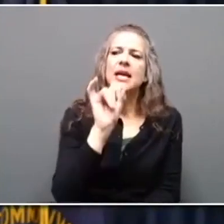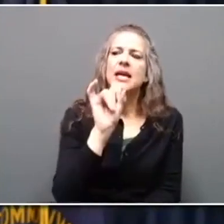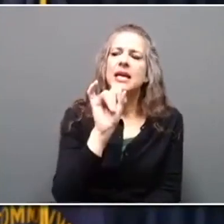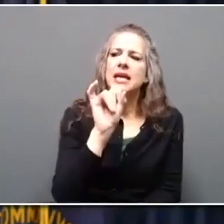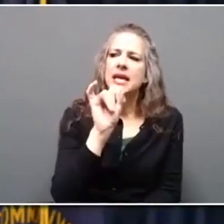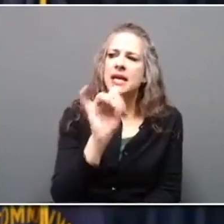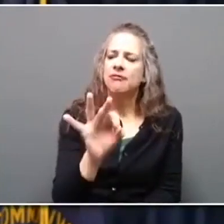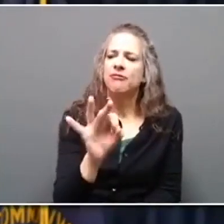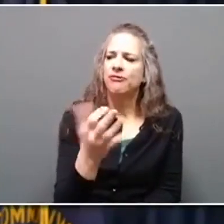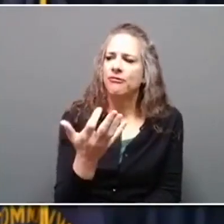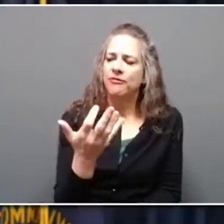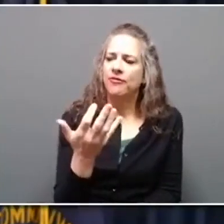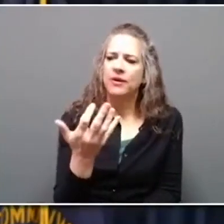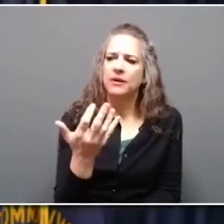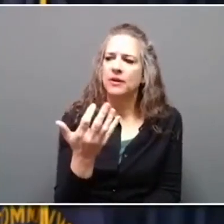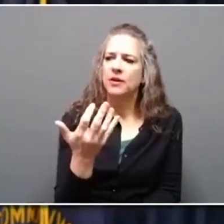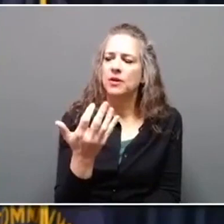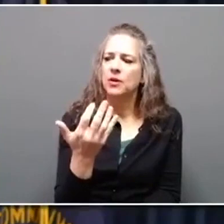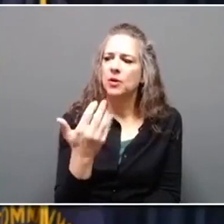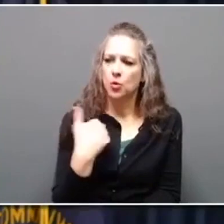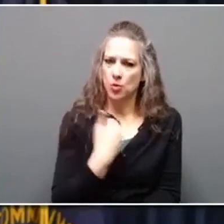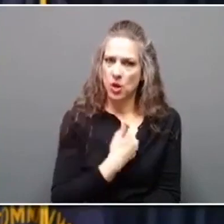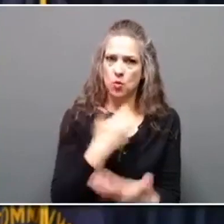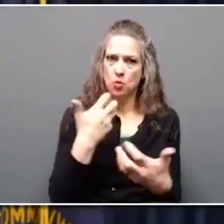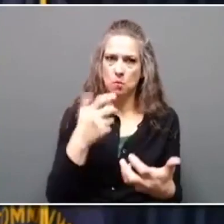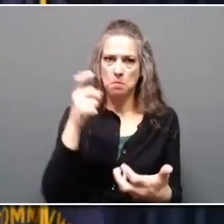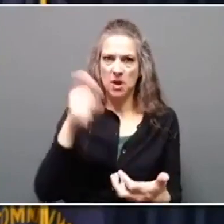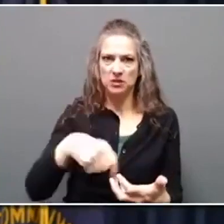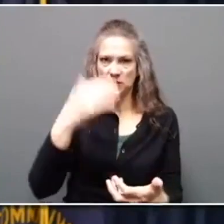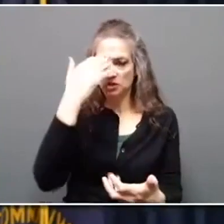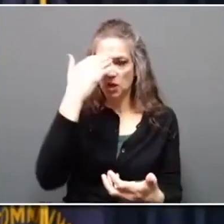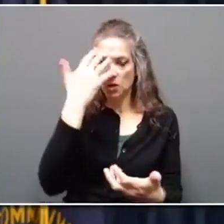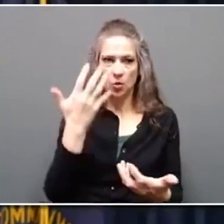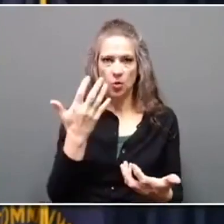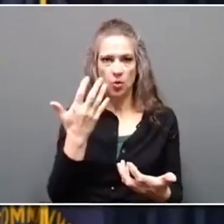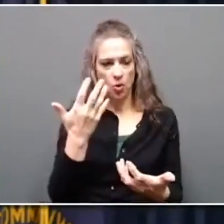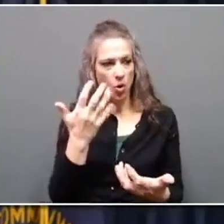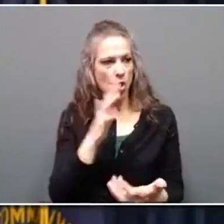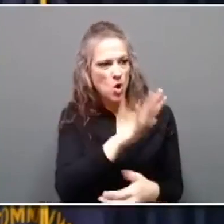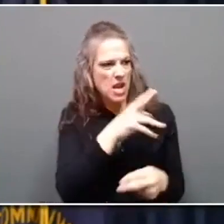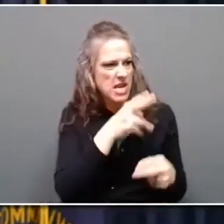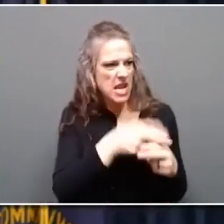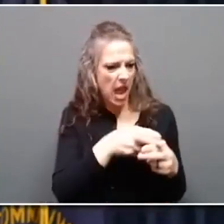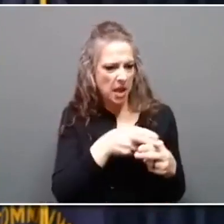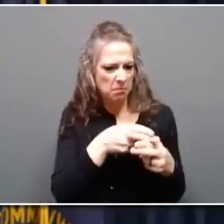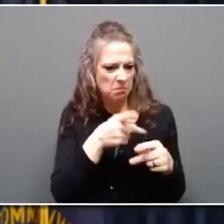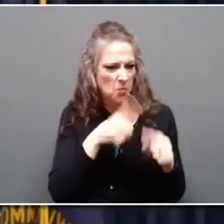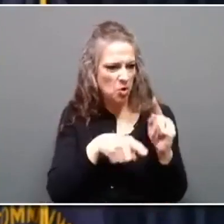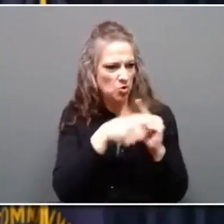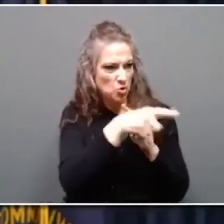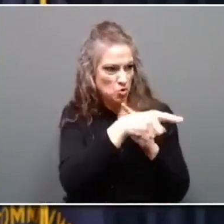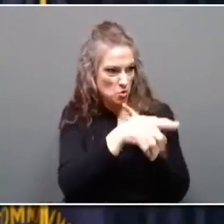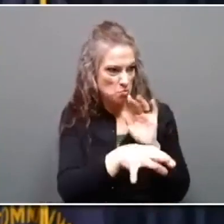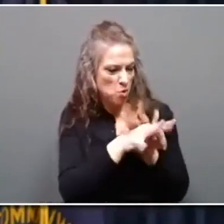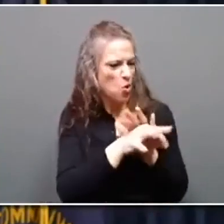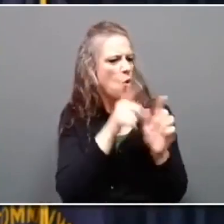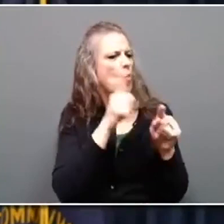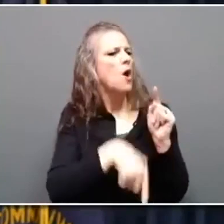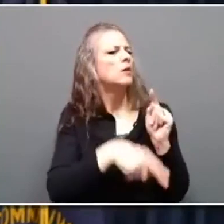by trying to create a result of what letter someone would have behind their name if appointed, then we are not